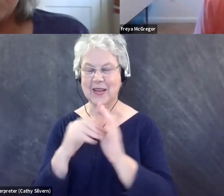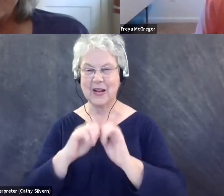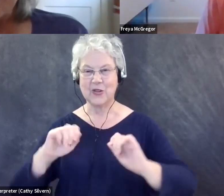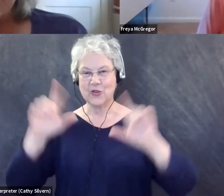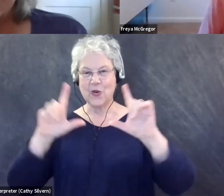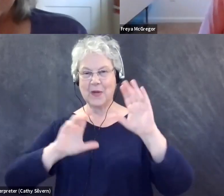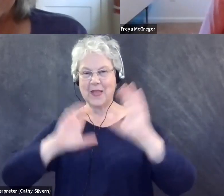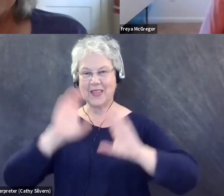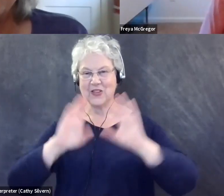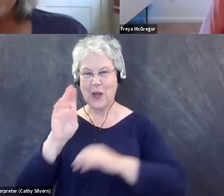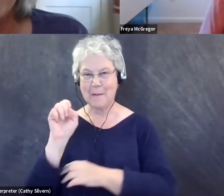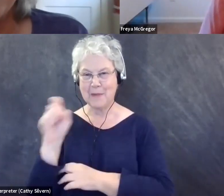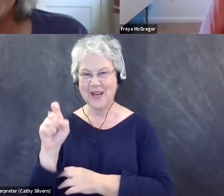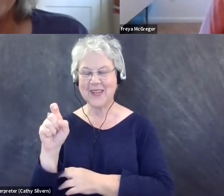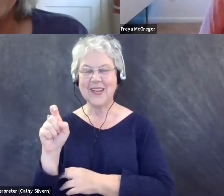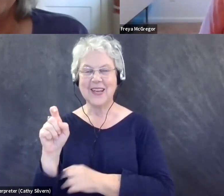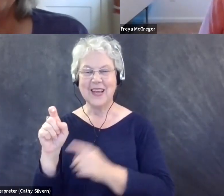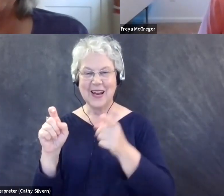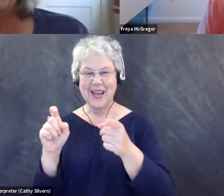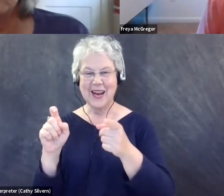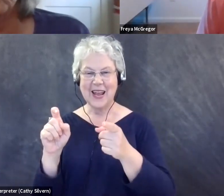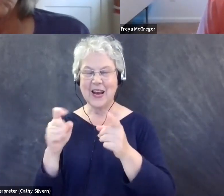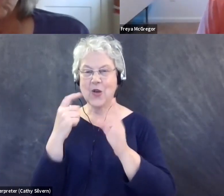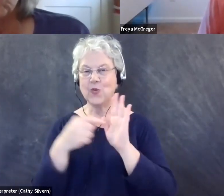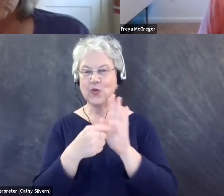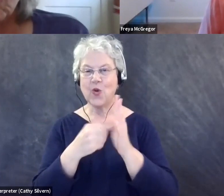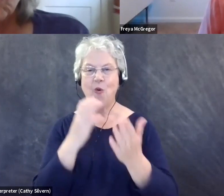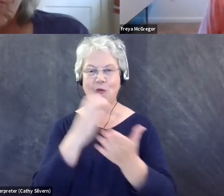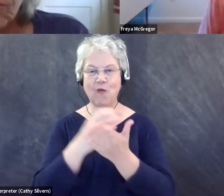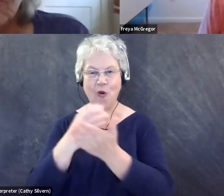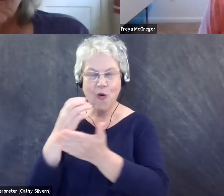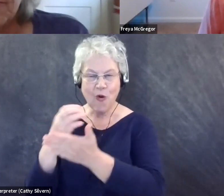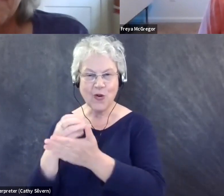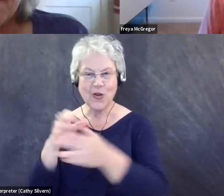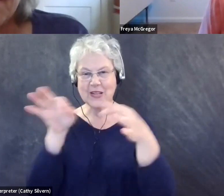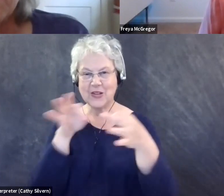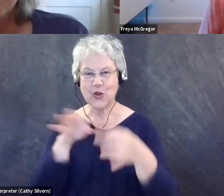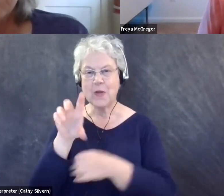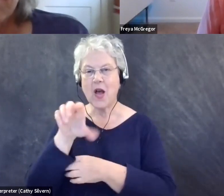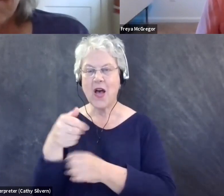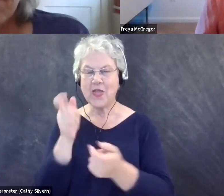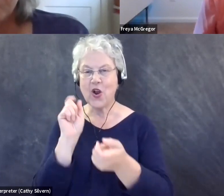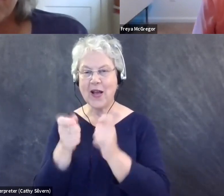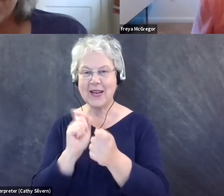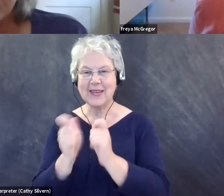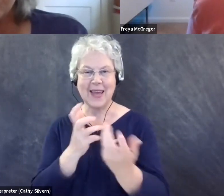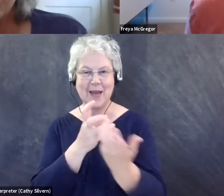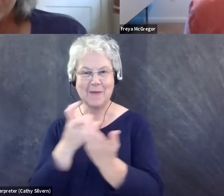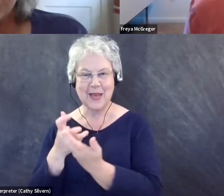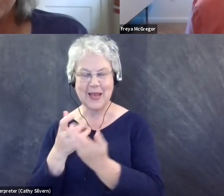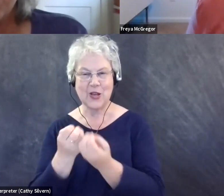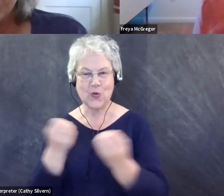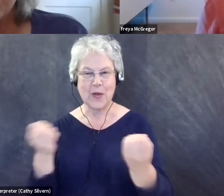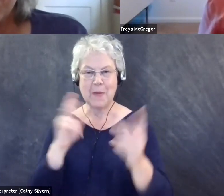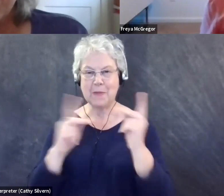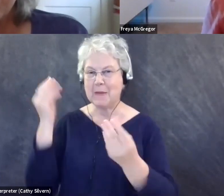There it is. As well as we have photos and descriptions of other adaptive birding equipment that we know of that people have told us about